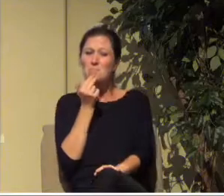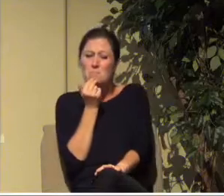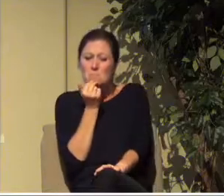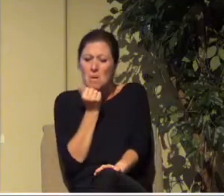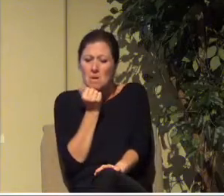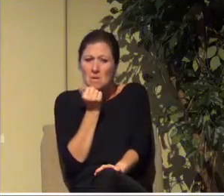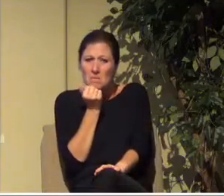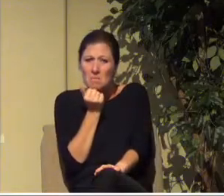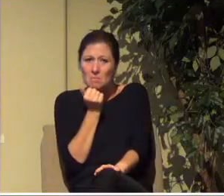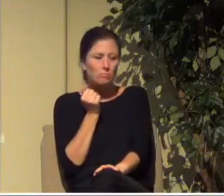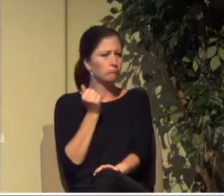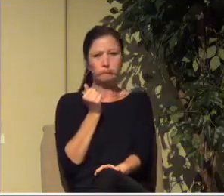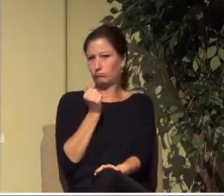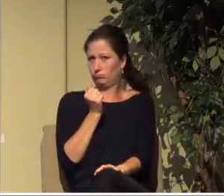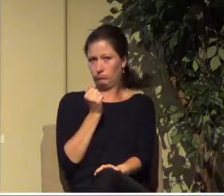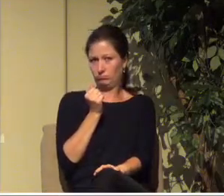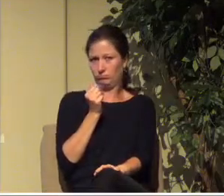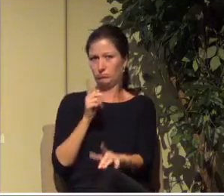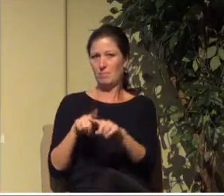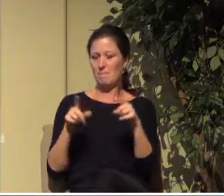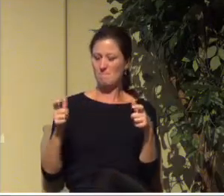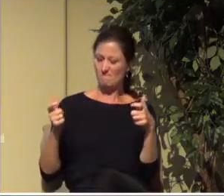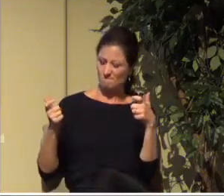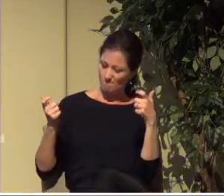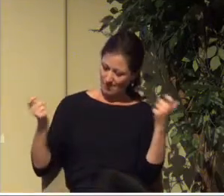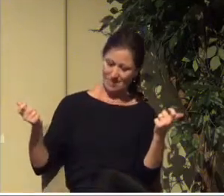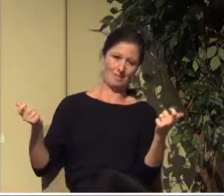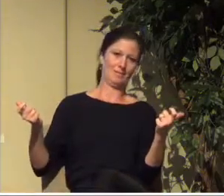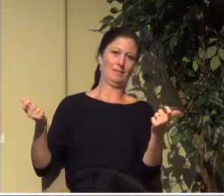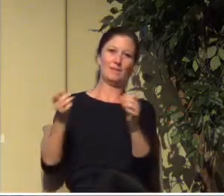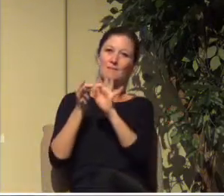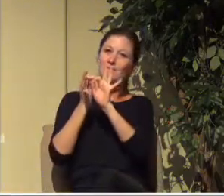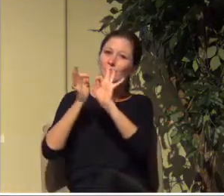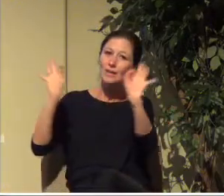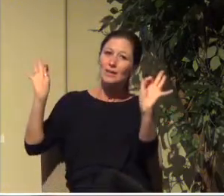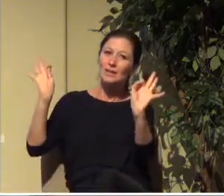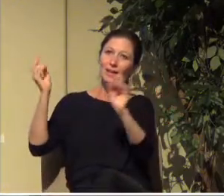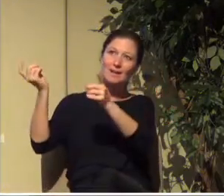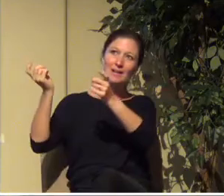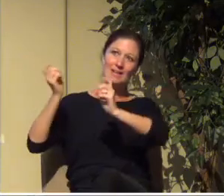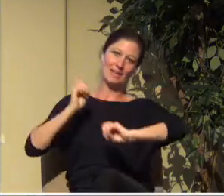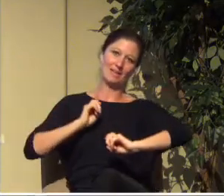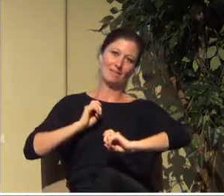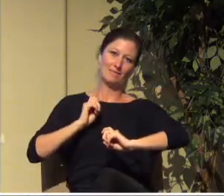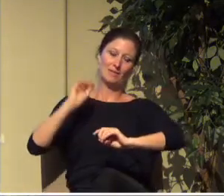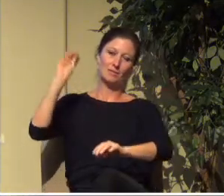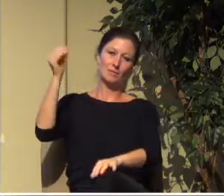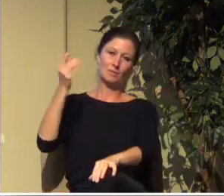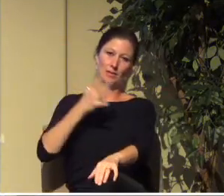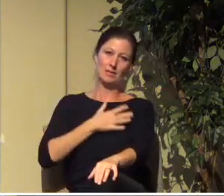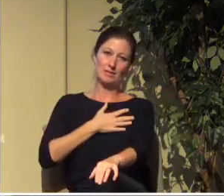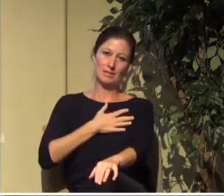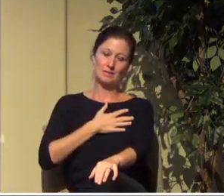He's extravagant. He has freely given us grace in the son who he loves, Jesus Christ.